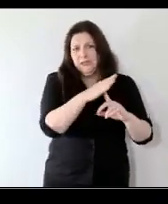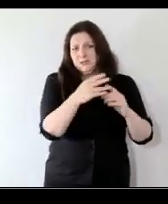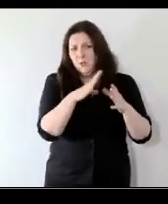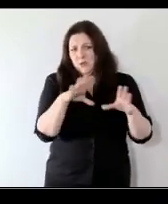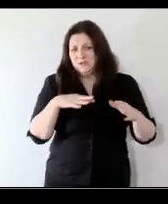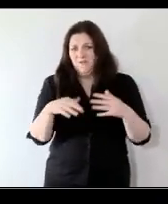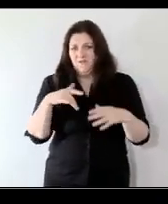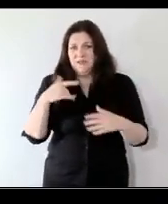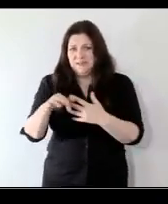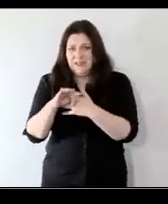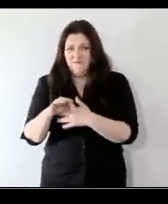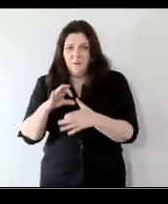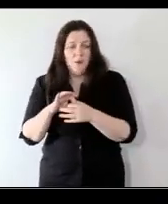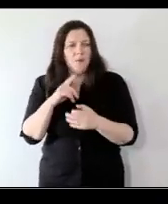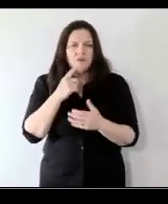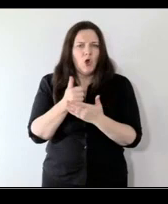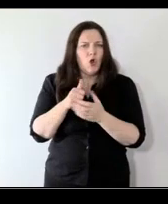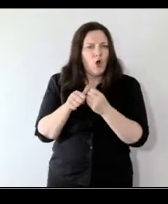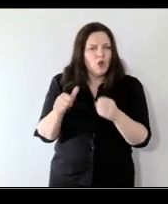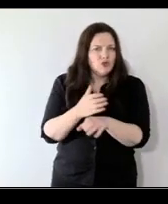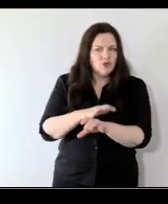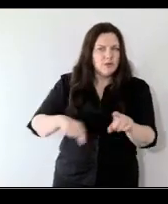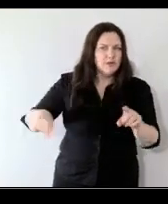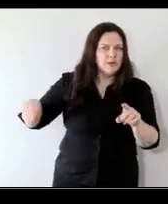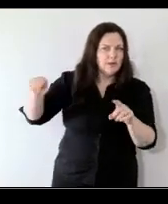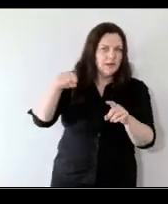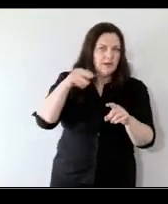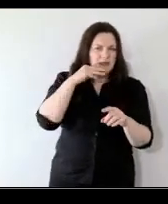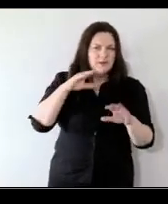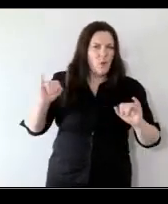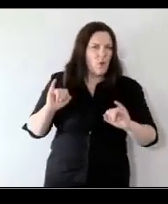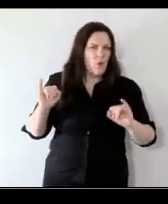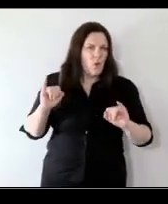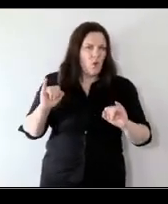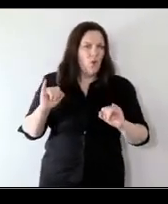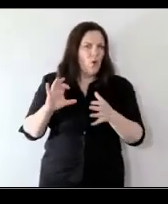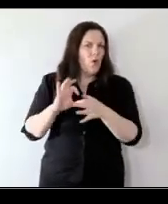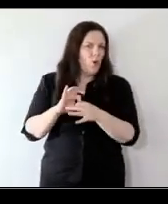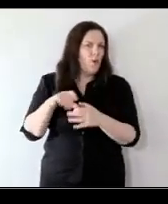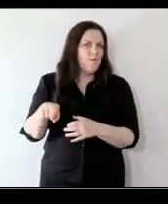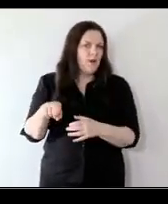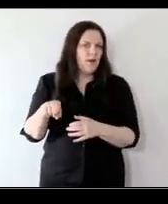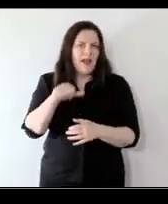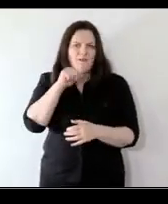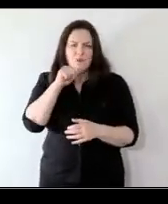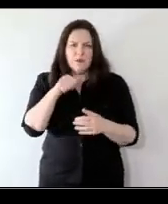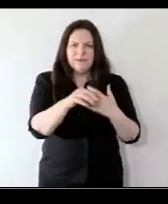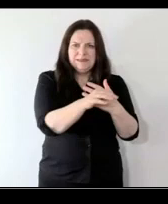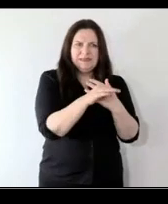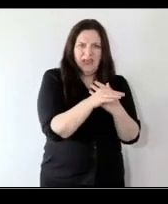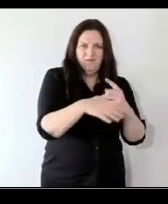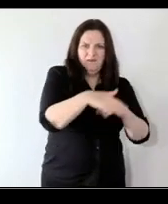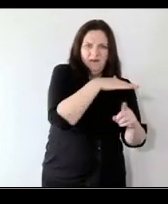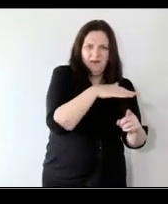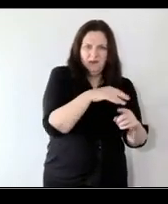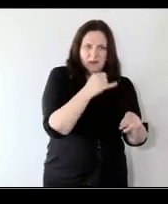difficulty but for others it meant that they were at home without without their refuge in